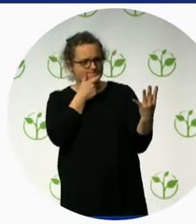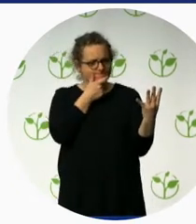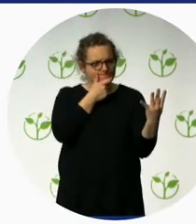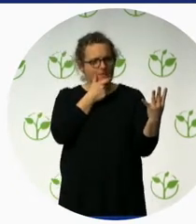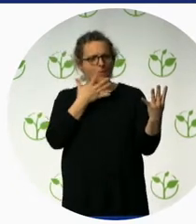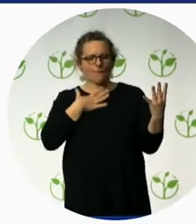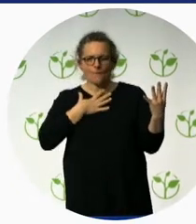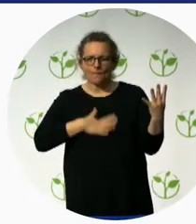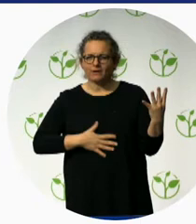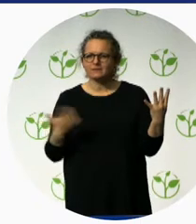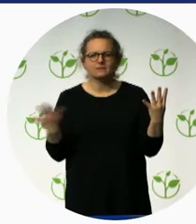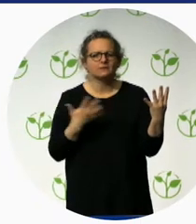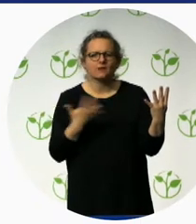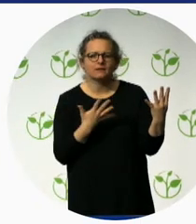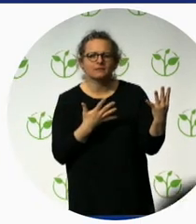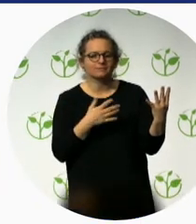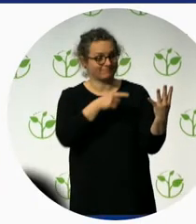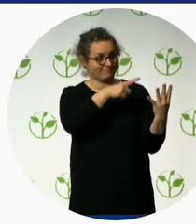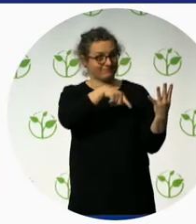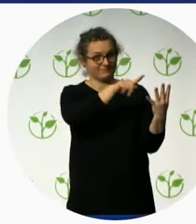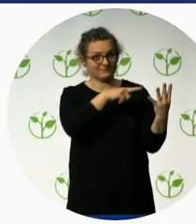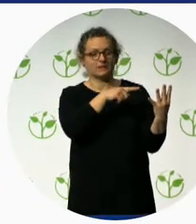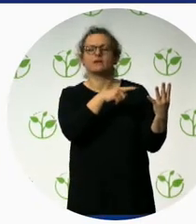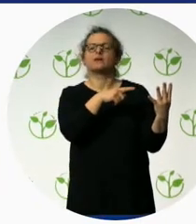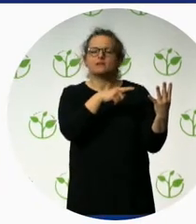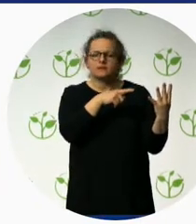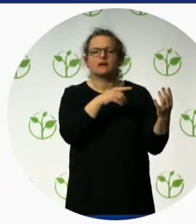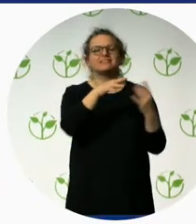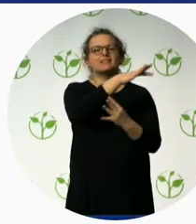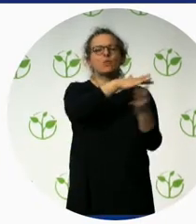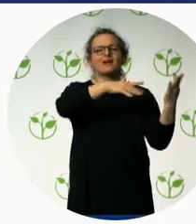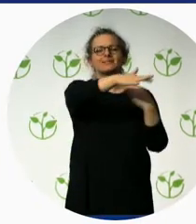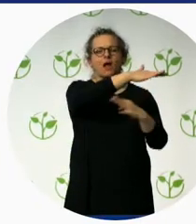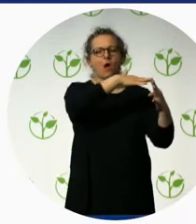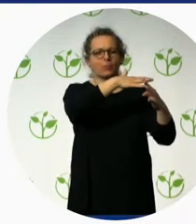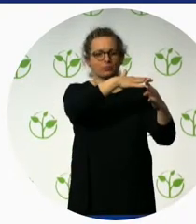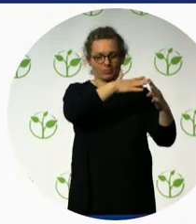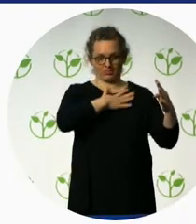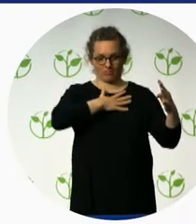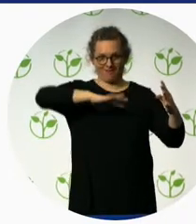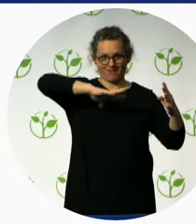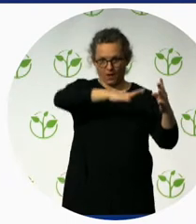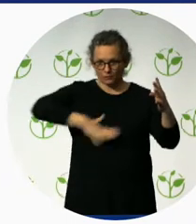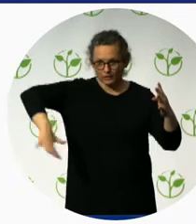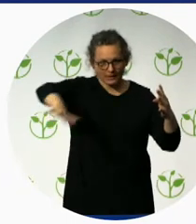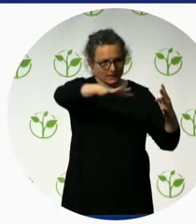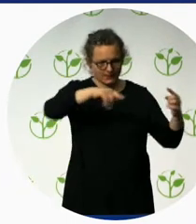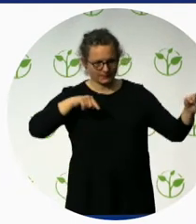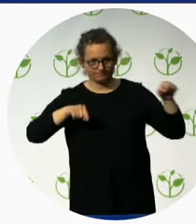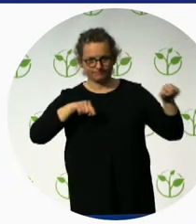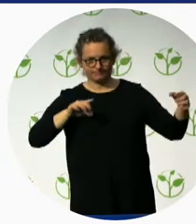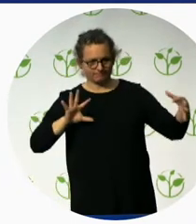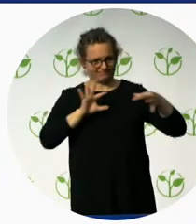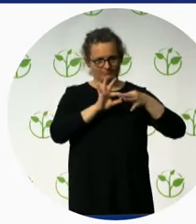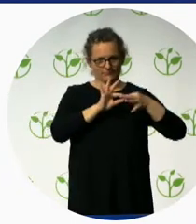official level, exercised mainly the old way of dealing with